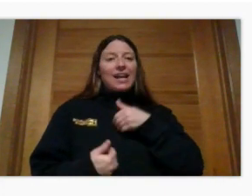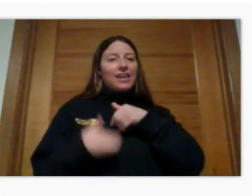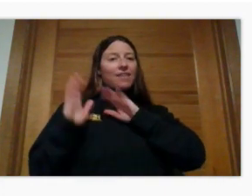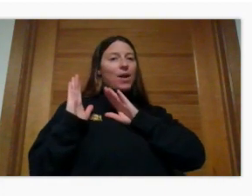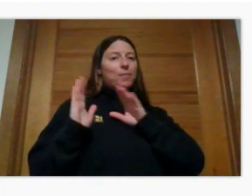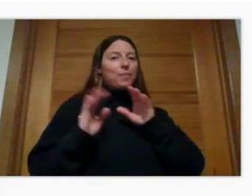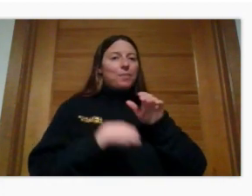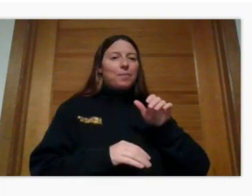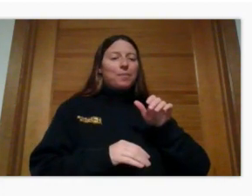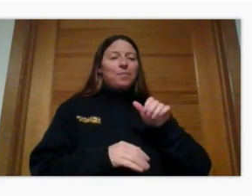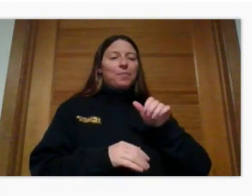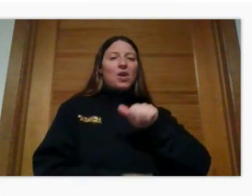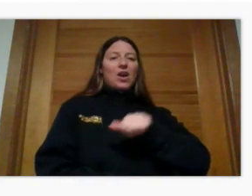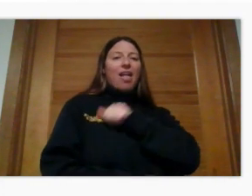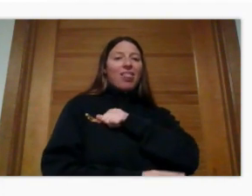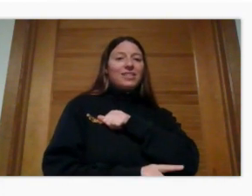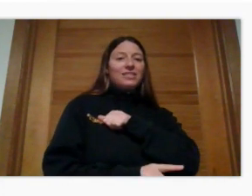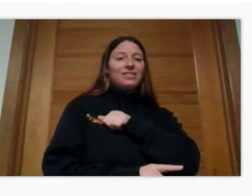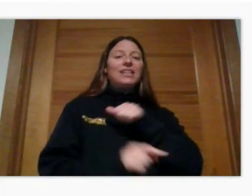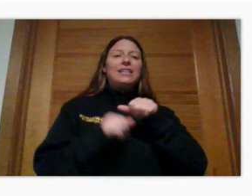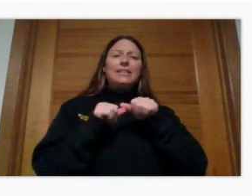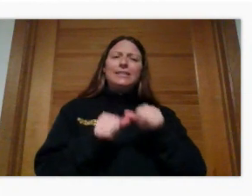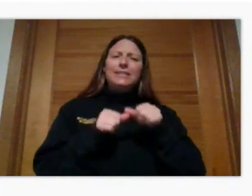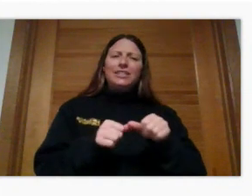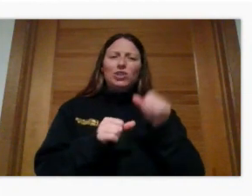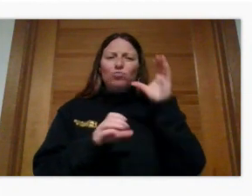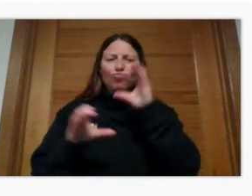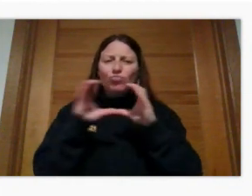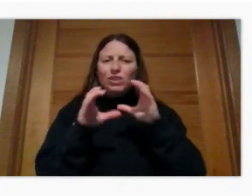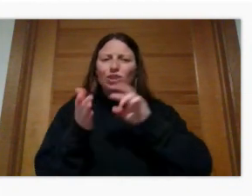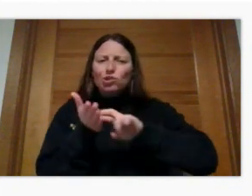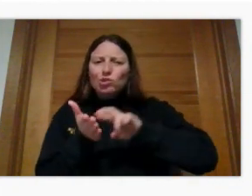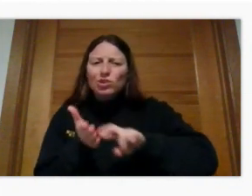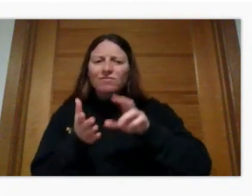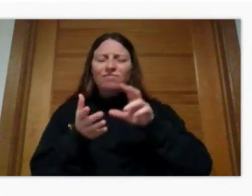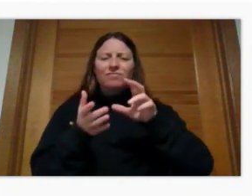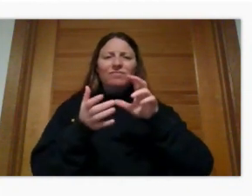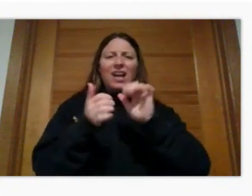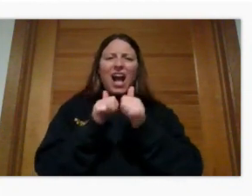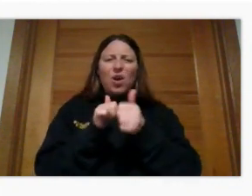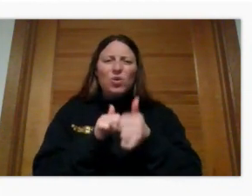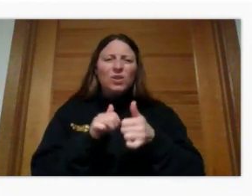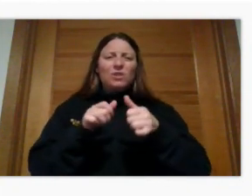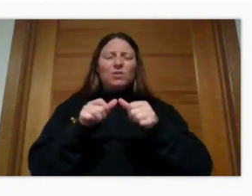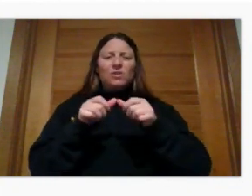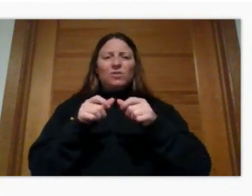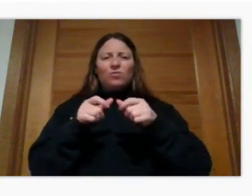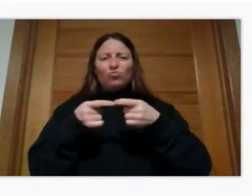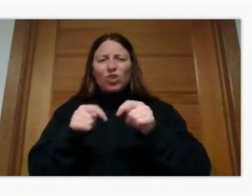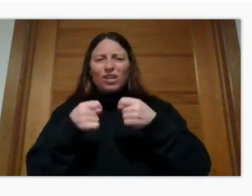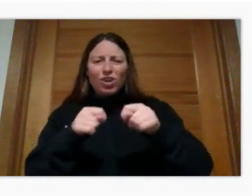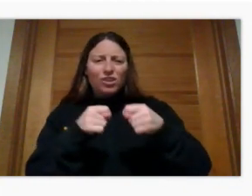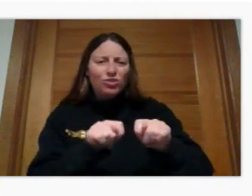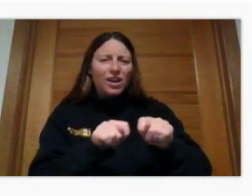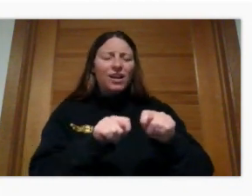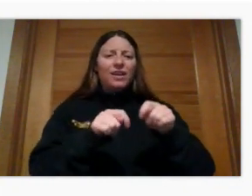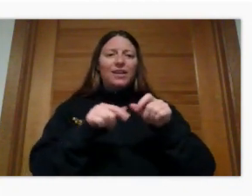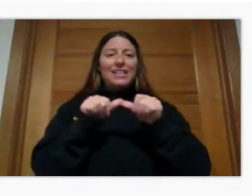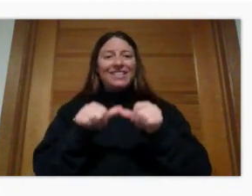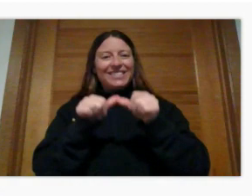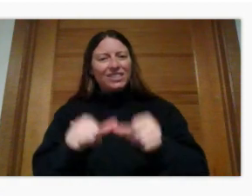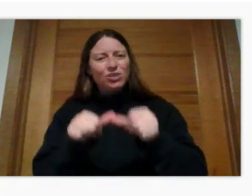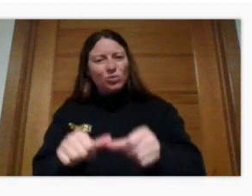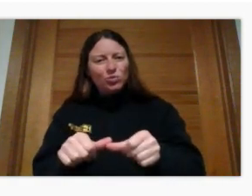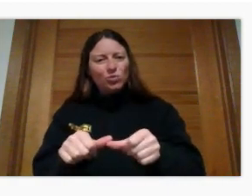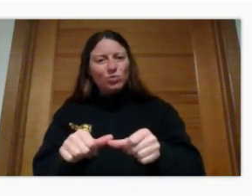Alice, and he kept looking. He failed many times, but he kept on looking for a way to communicate.